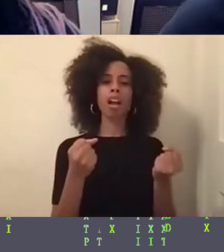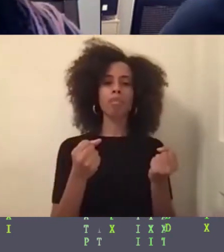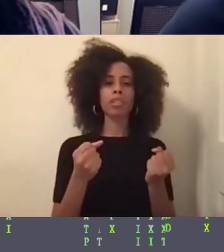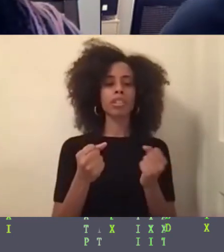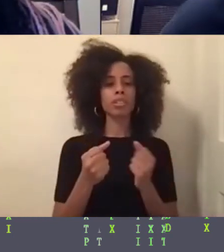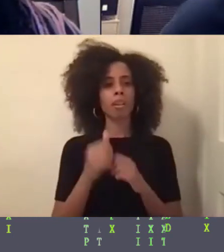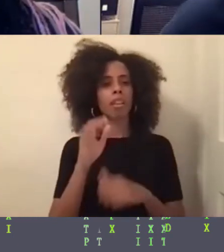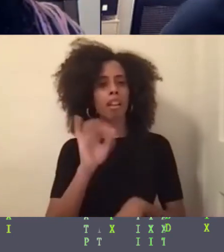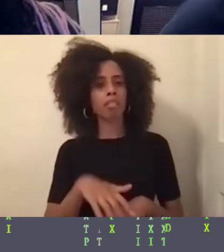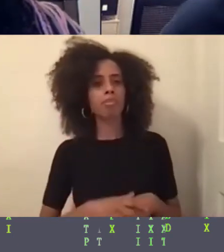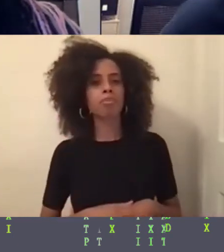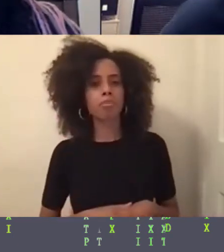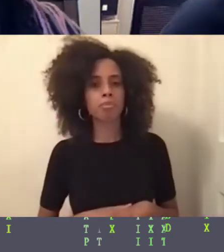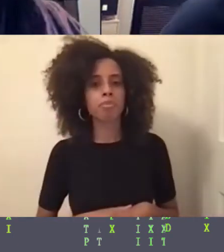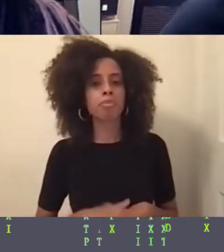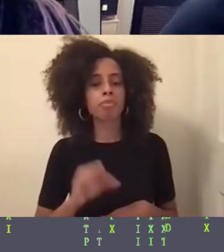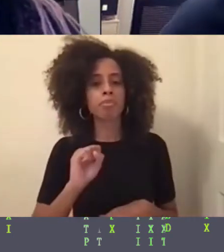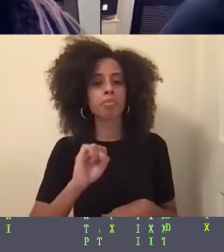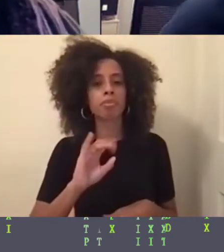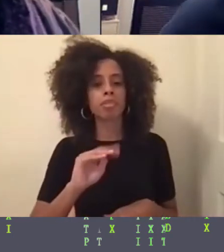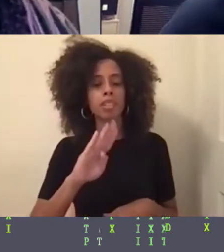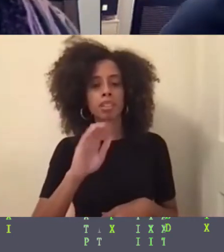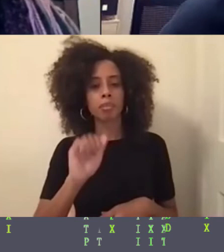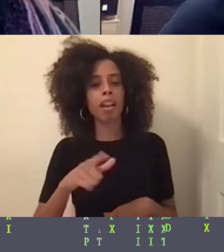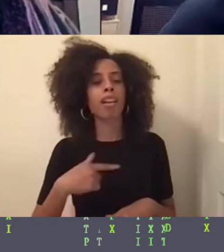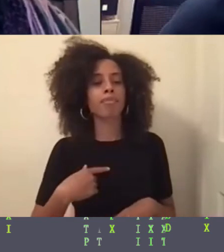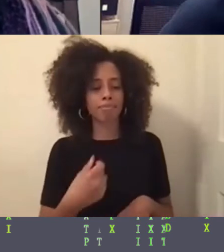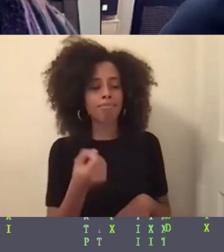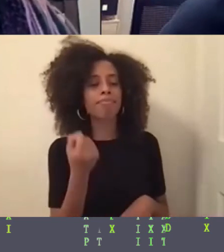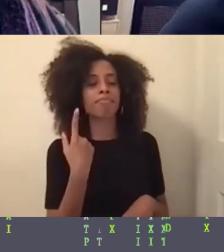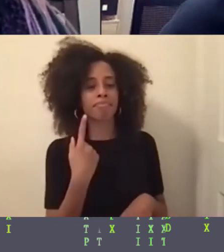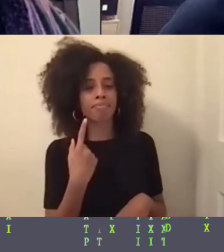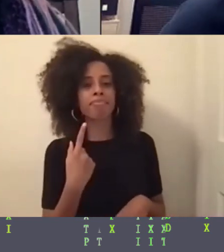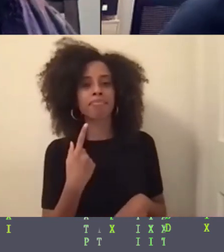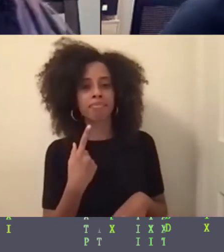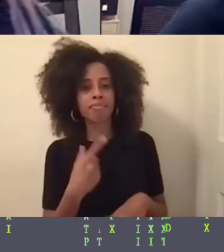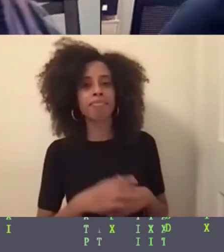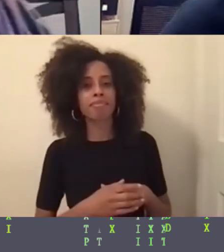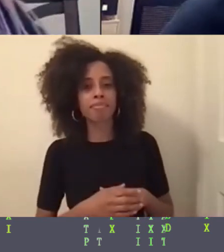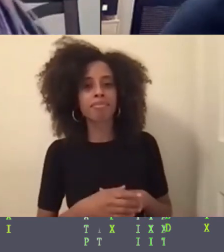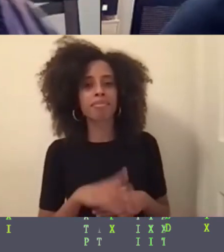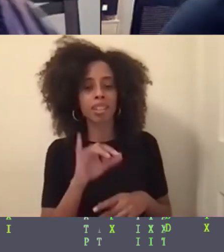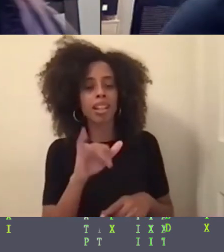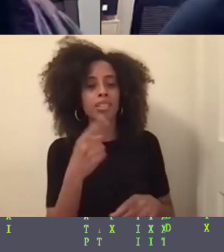And he says, I dig it. So it sounds like you kind of hit the right, the right thing.